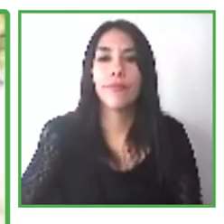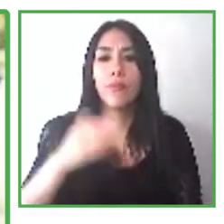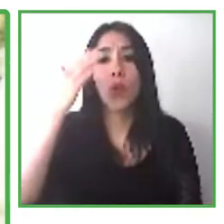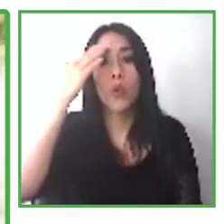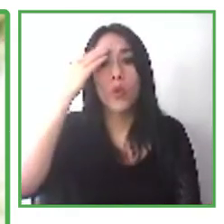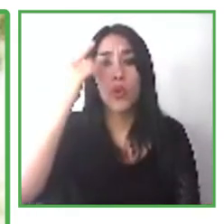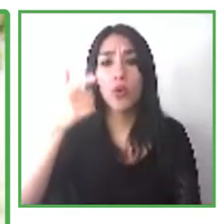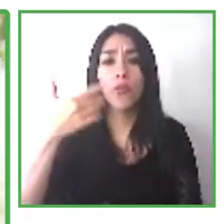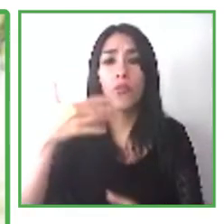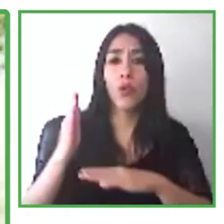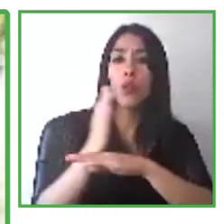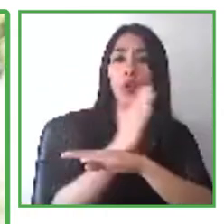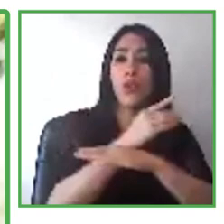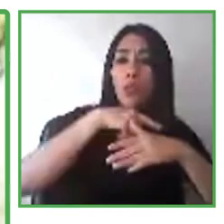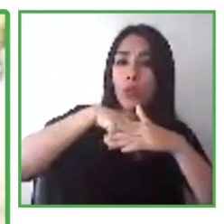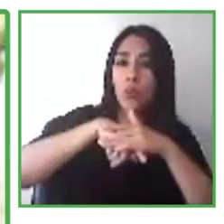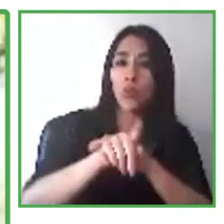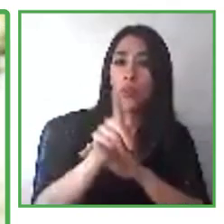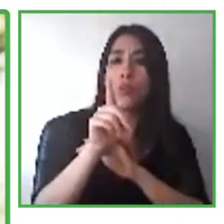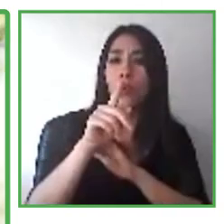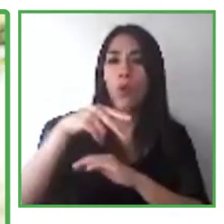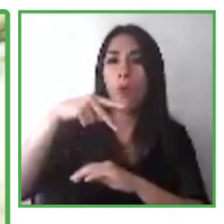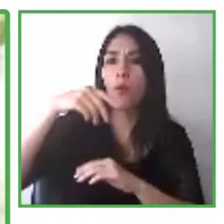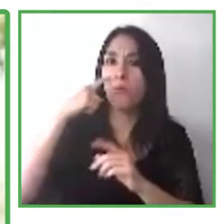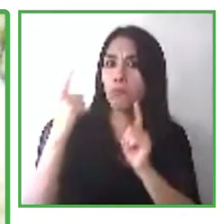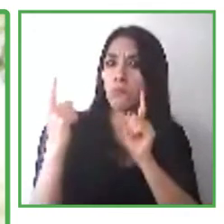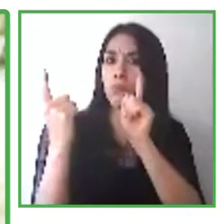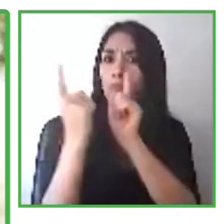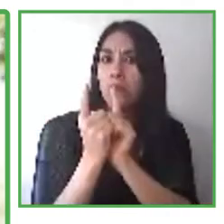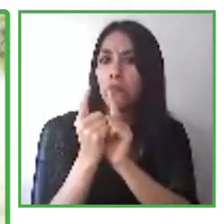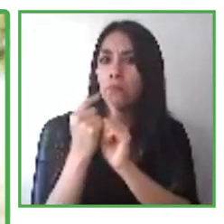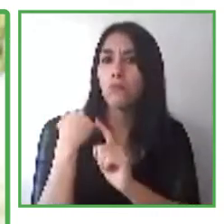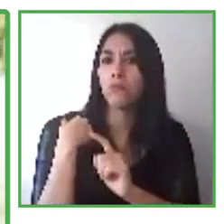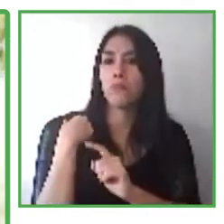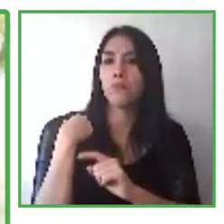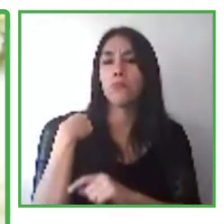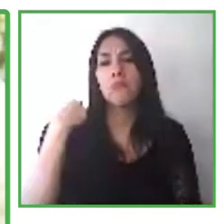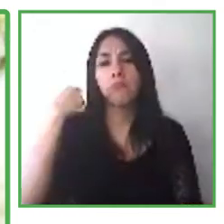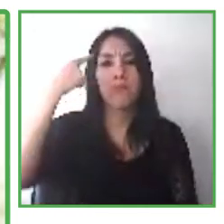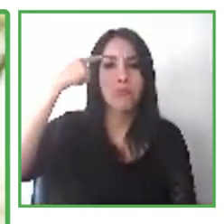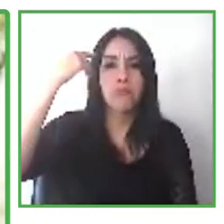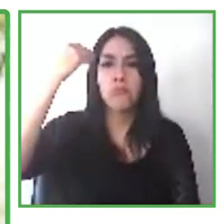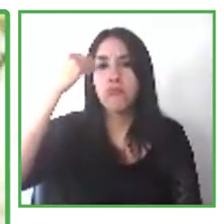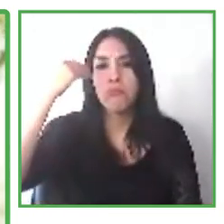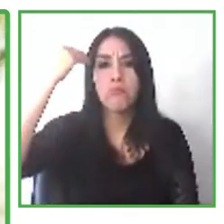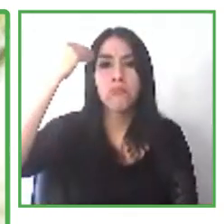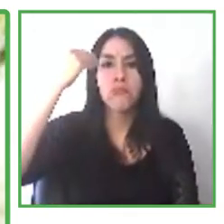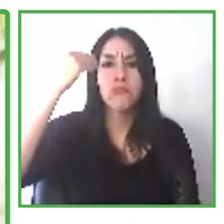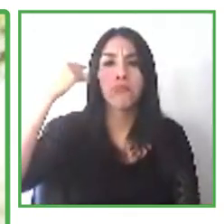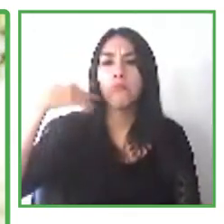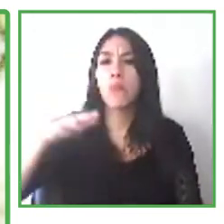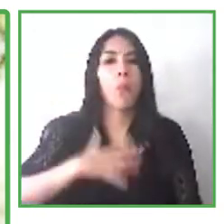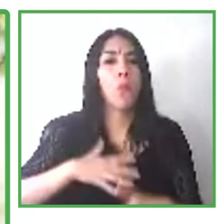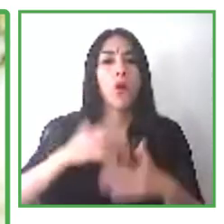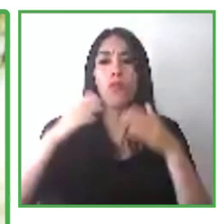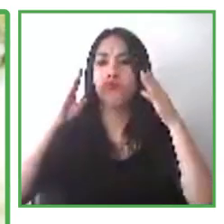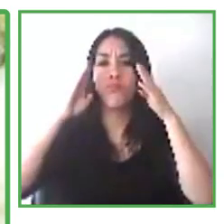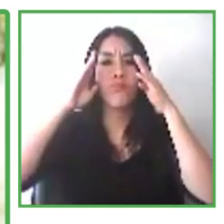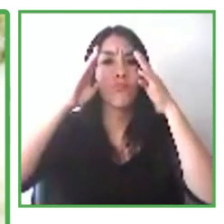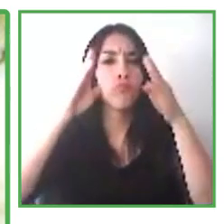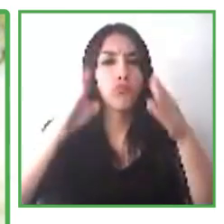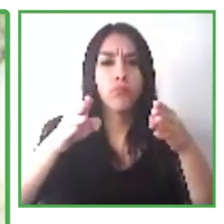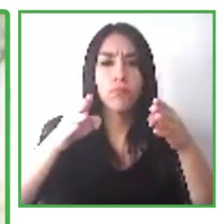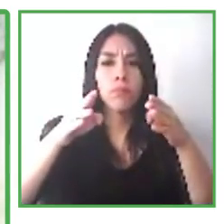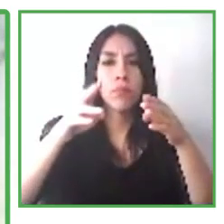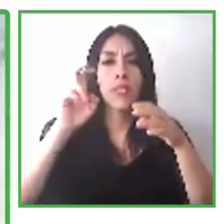join. Before going to Poeta I just thought that I was going to be working